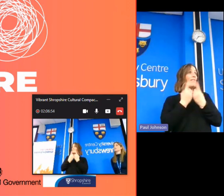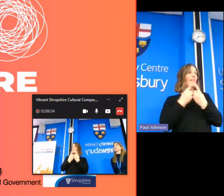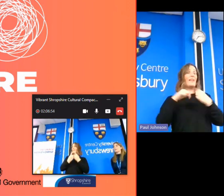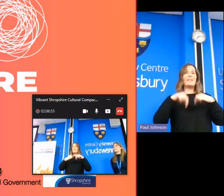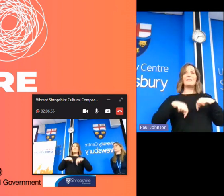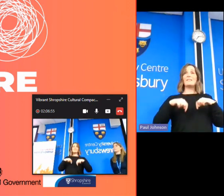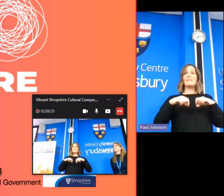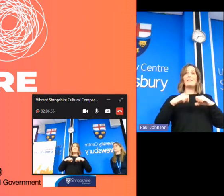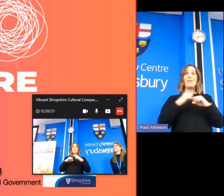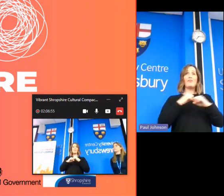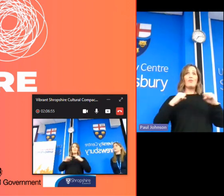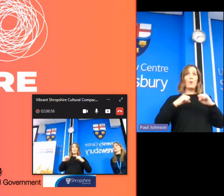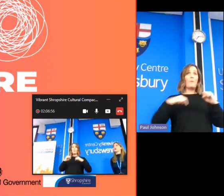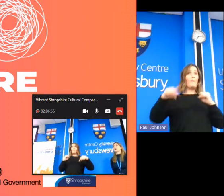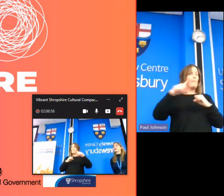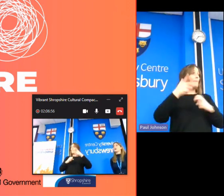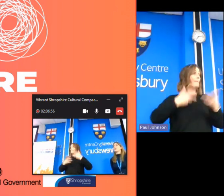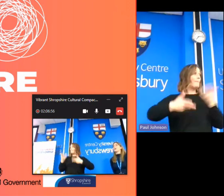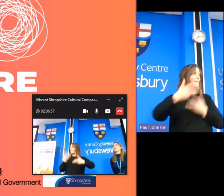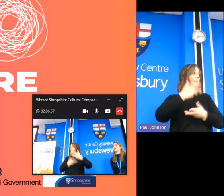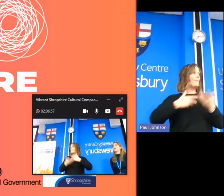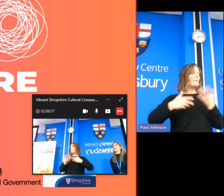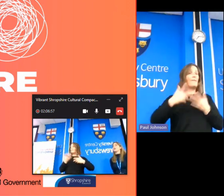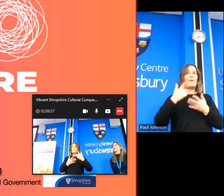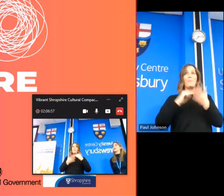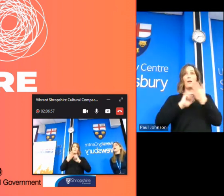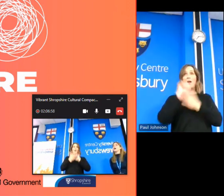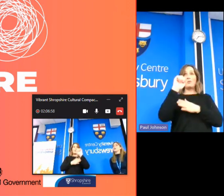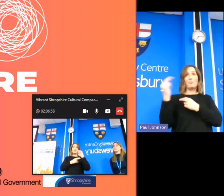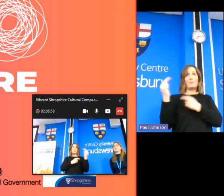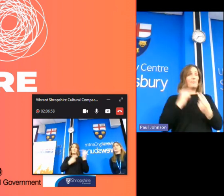actually wanted to see yeah actually absolutely